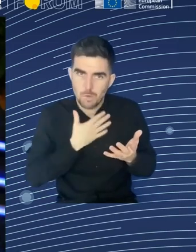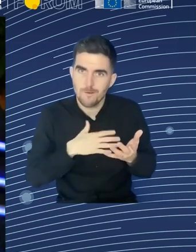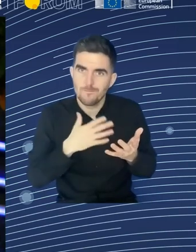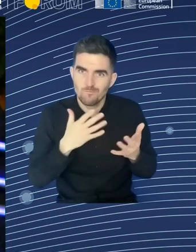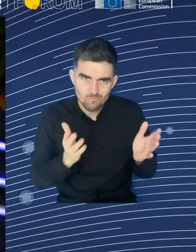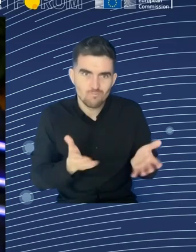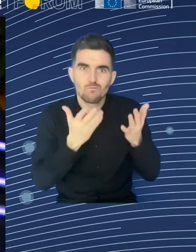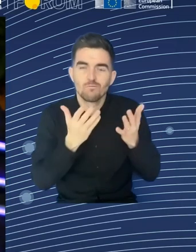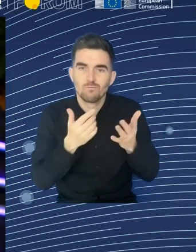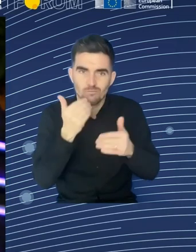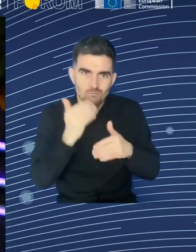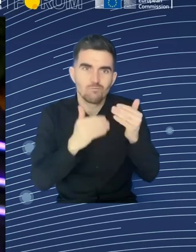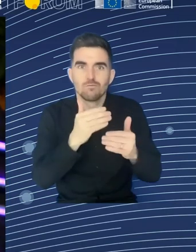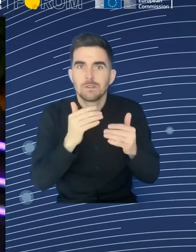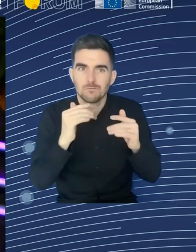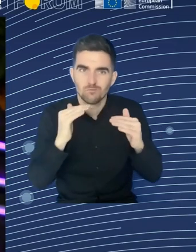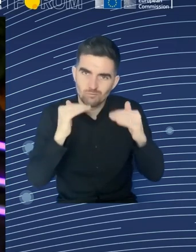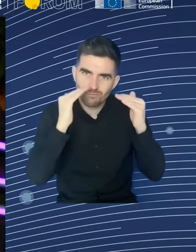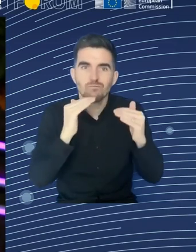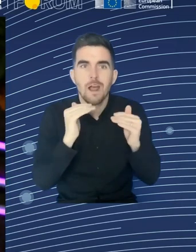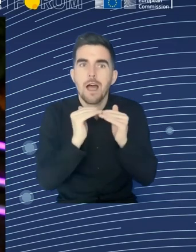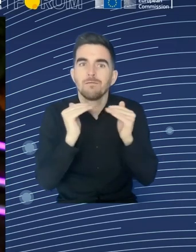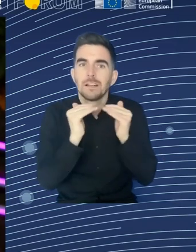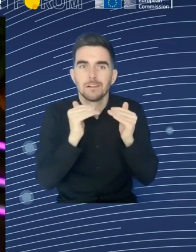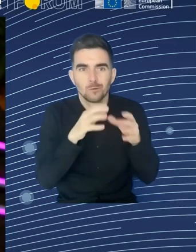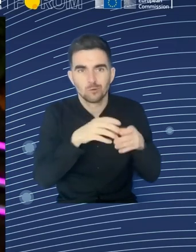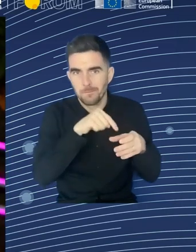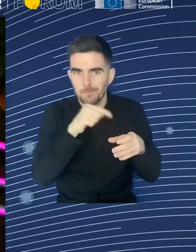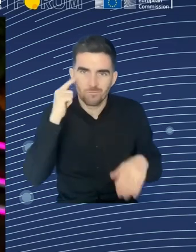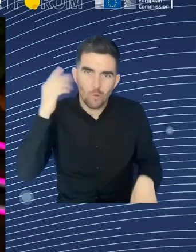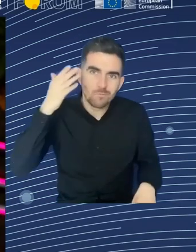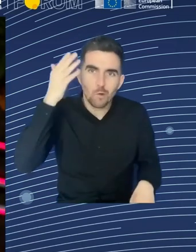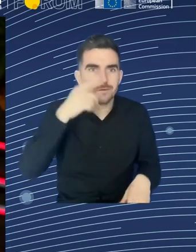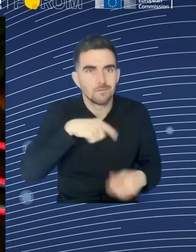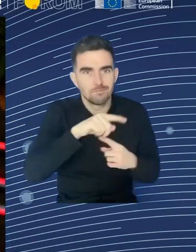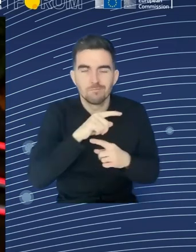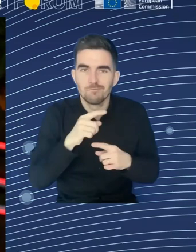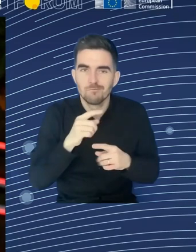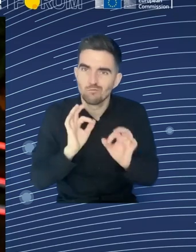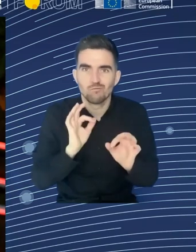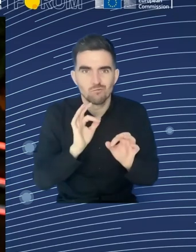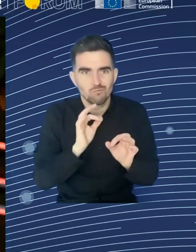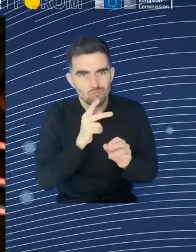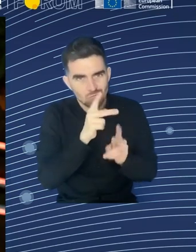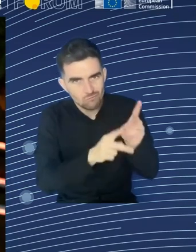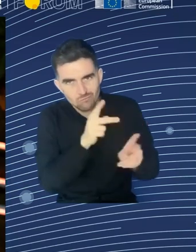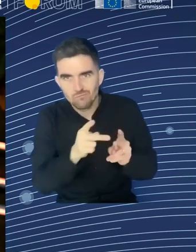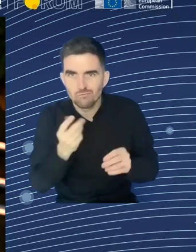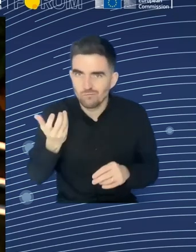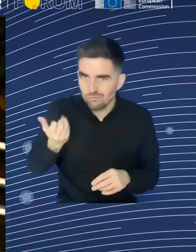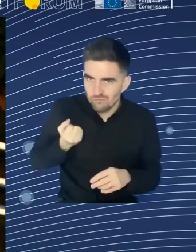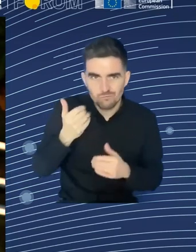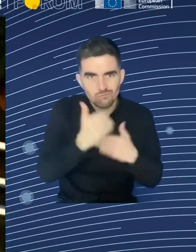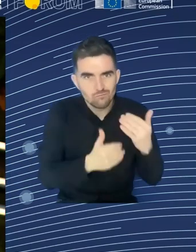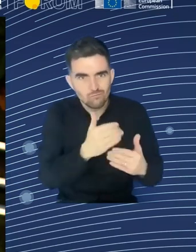in Europe. So that means that we need first to invest in developing human capital.